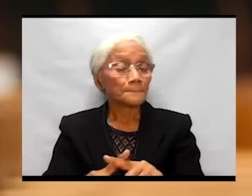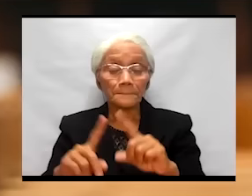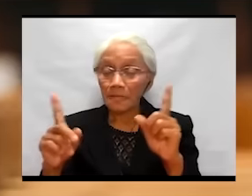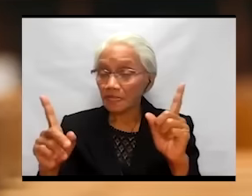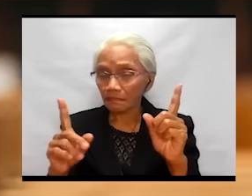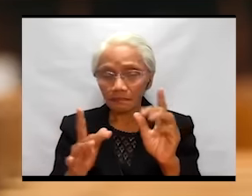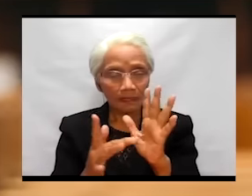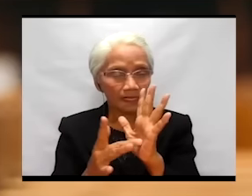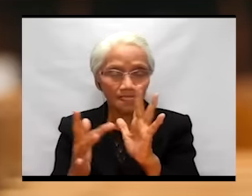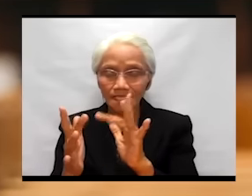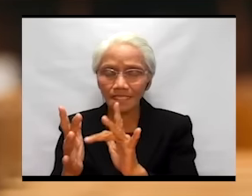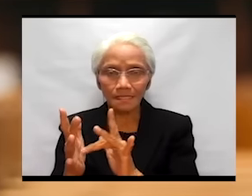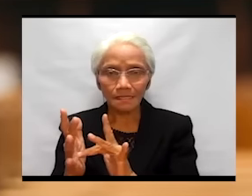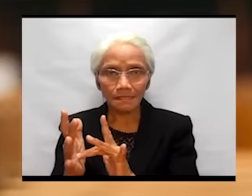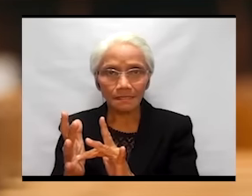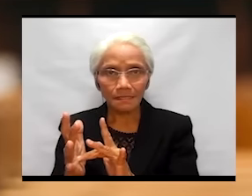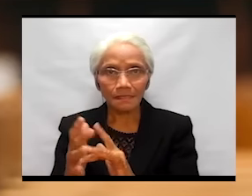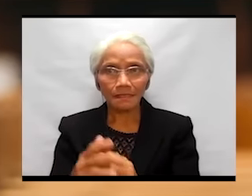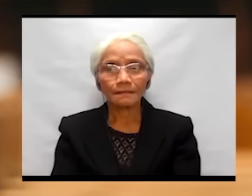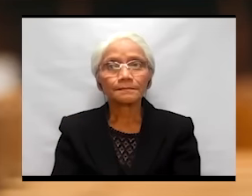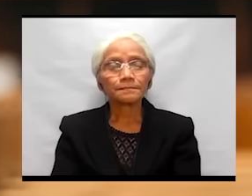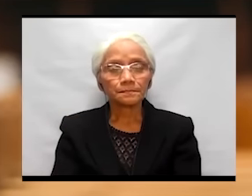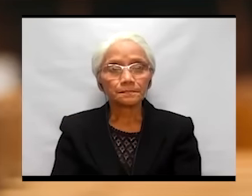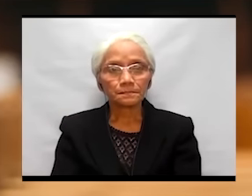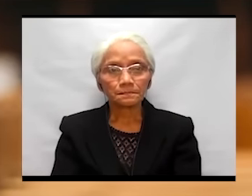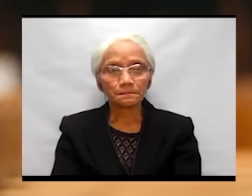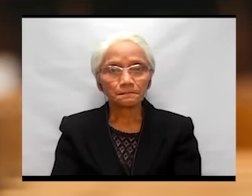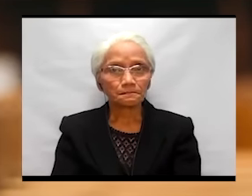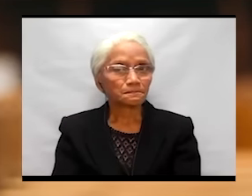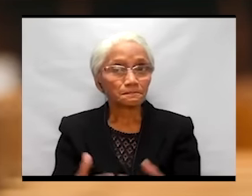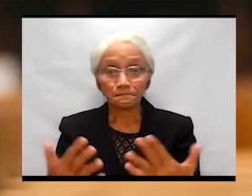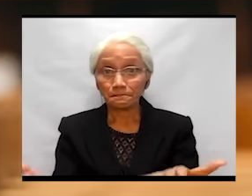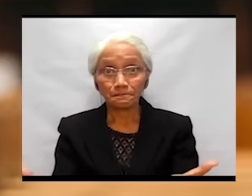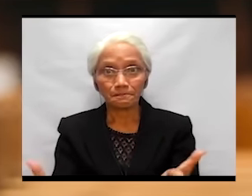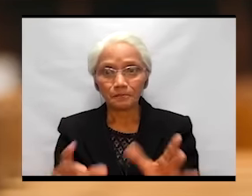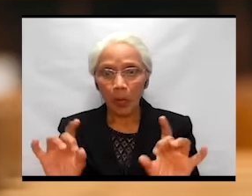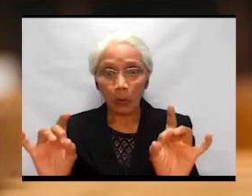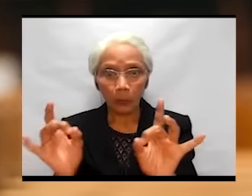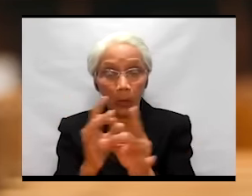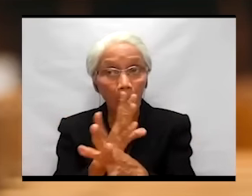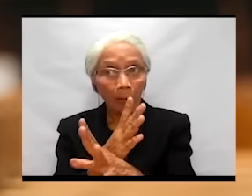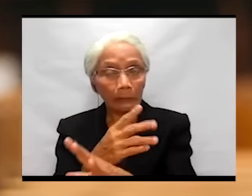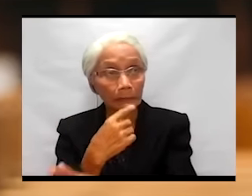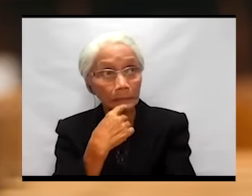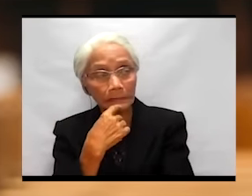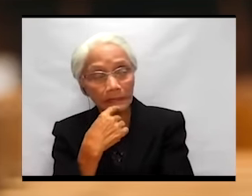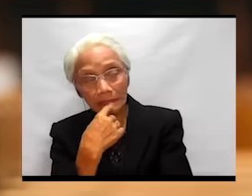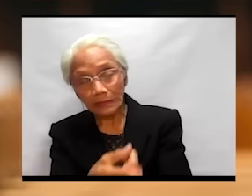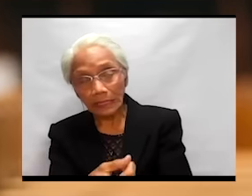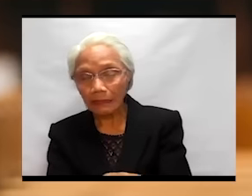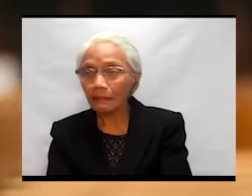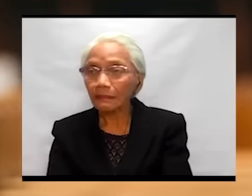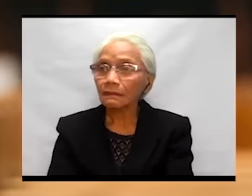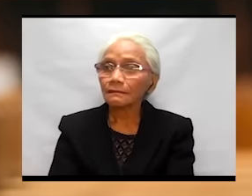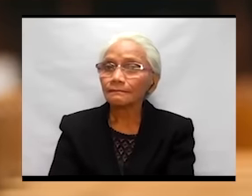But Jesus, Jesus rebutted Him and said,